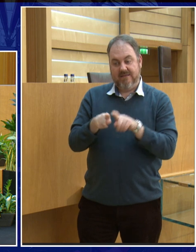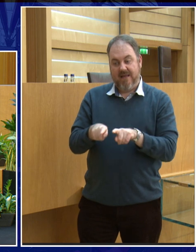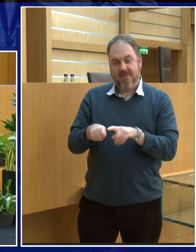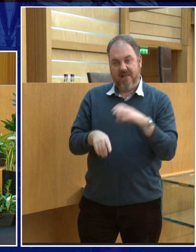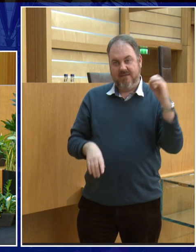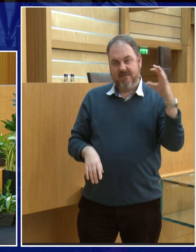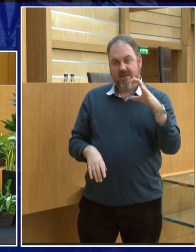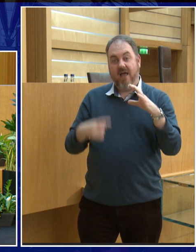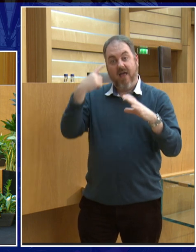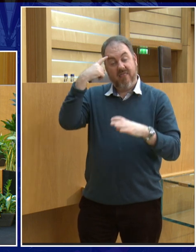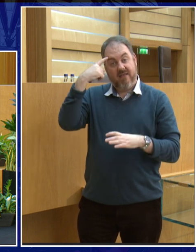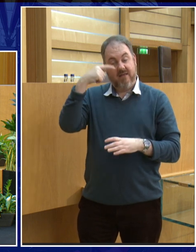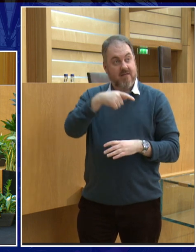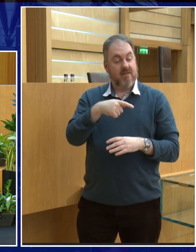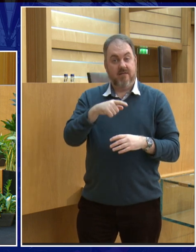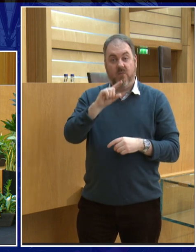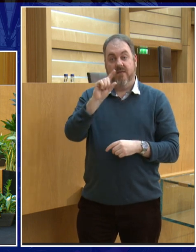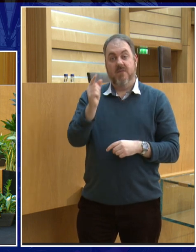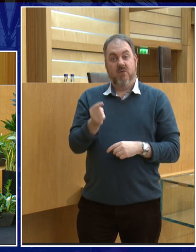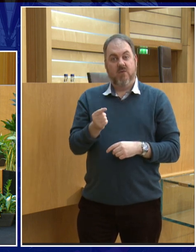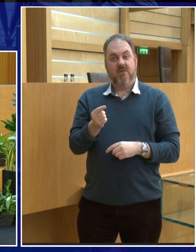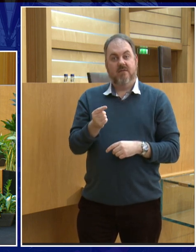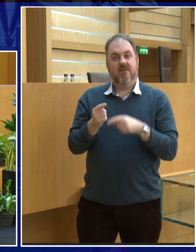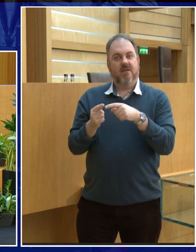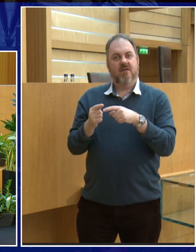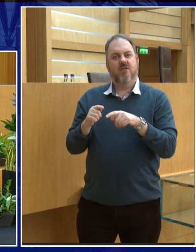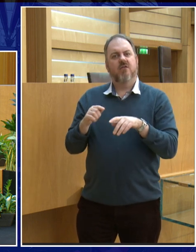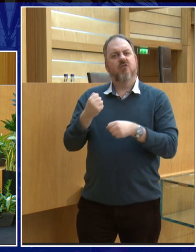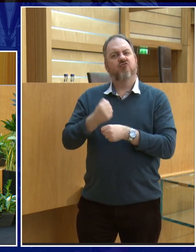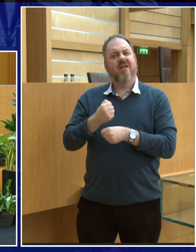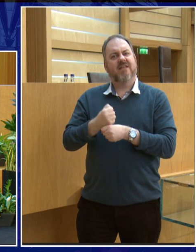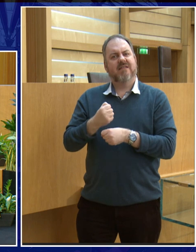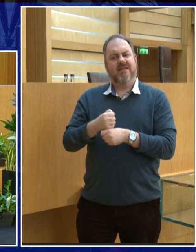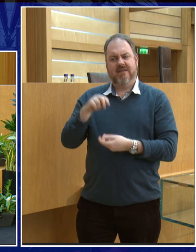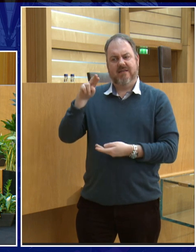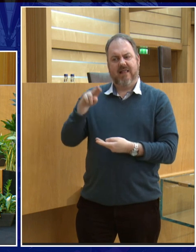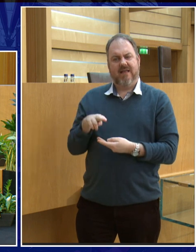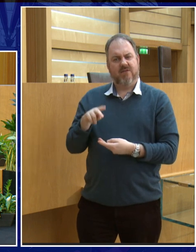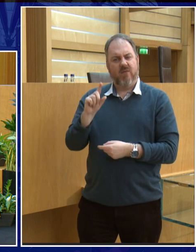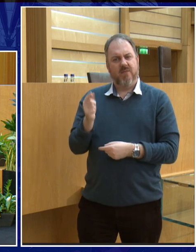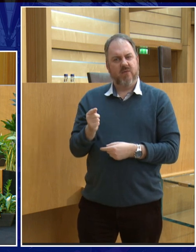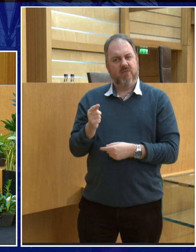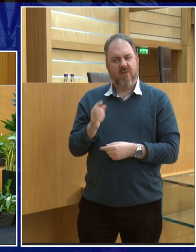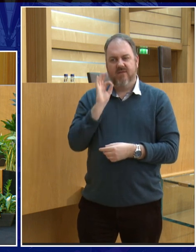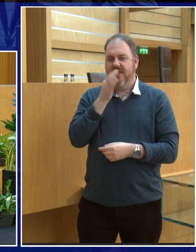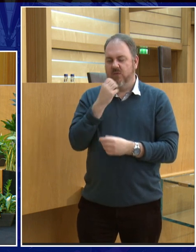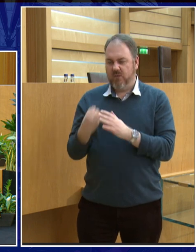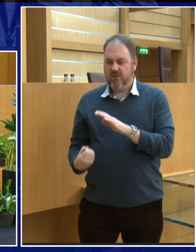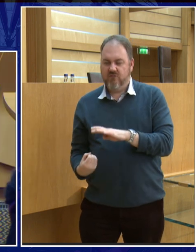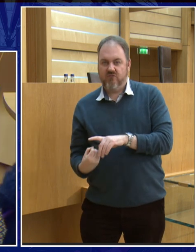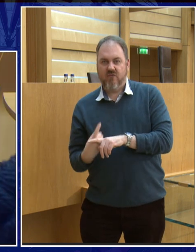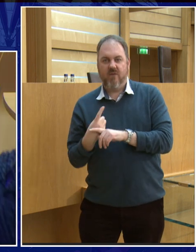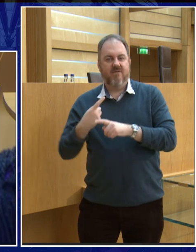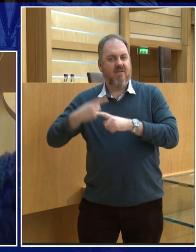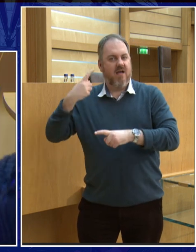grow faster and shoot up quicker because the force of gravity is less. So, it's quite interesting. Now, have you heard of Tim Peake?